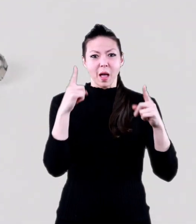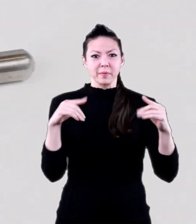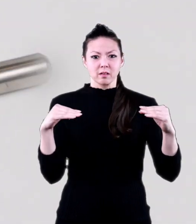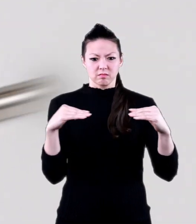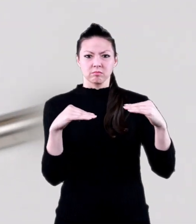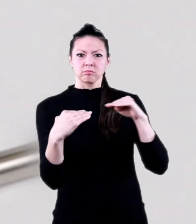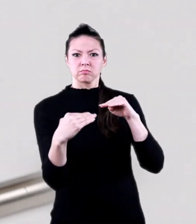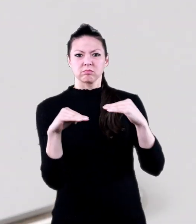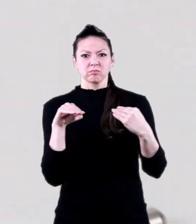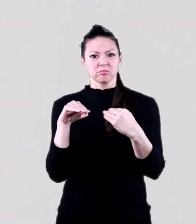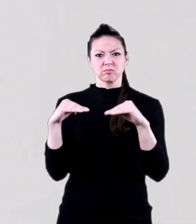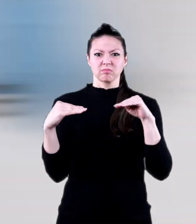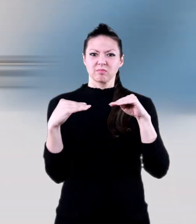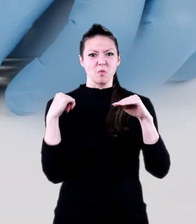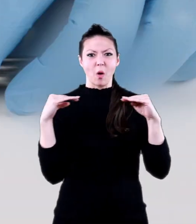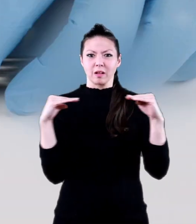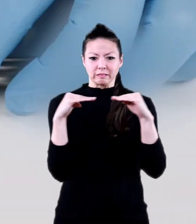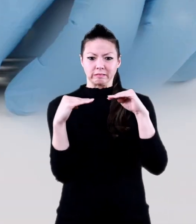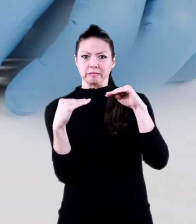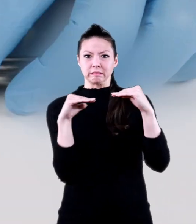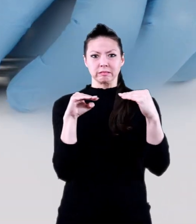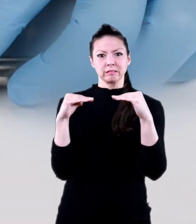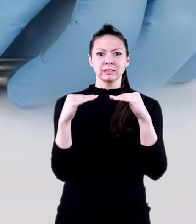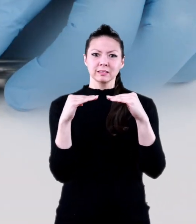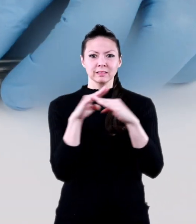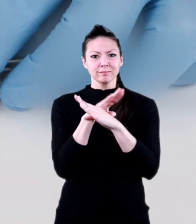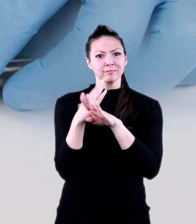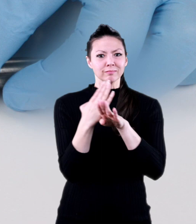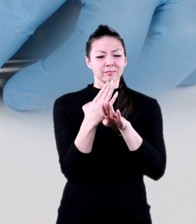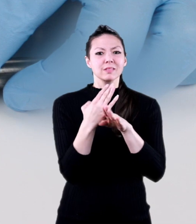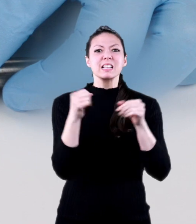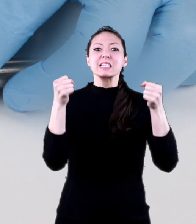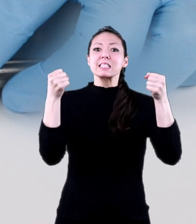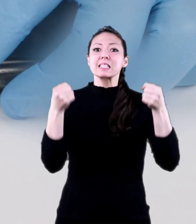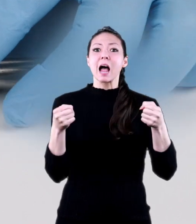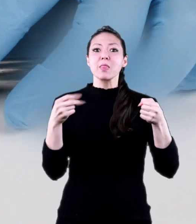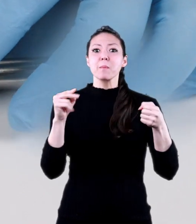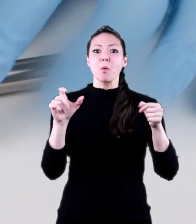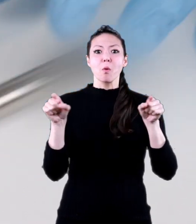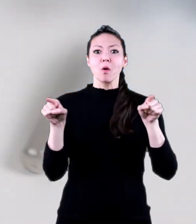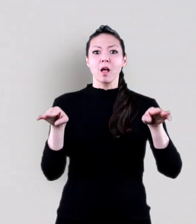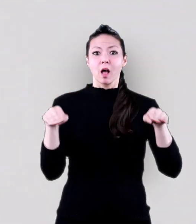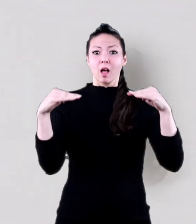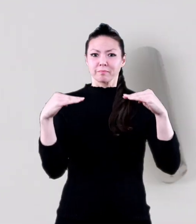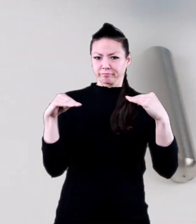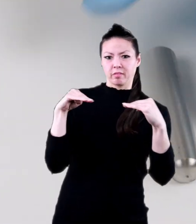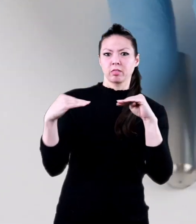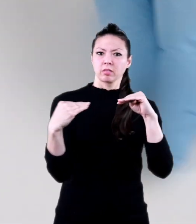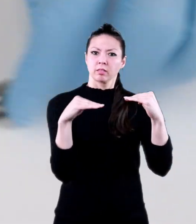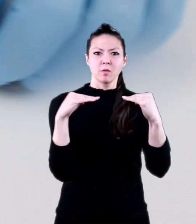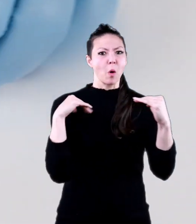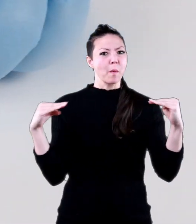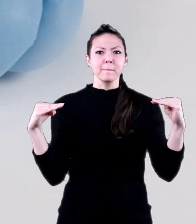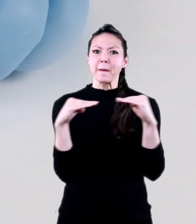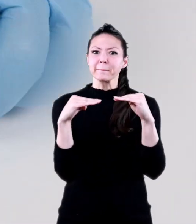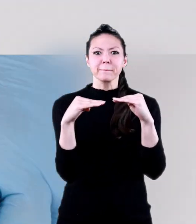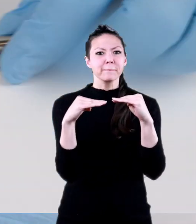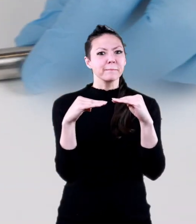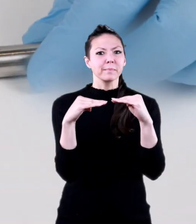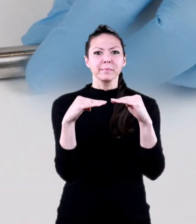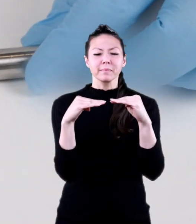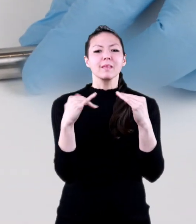are repelling each other. How about two South Poles? They also repel each other.